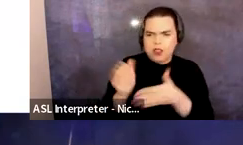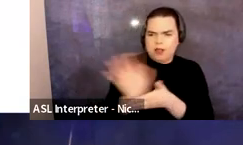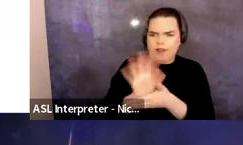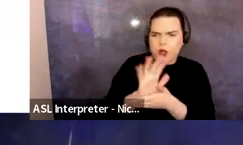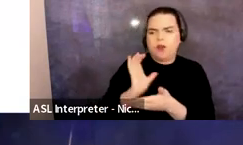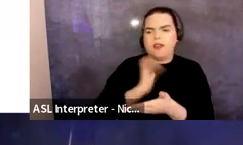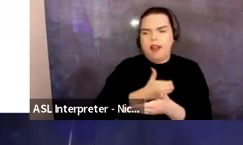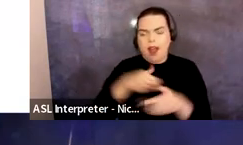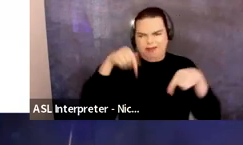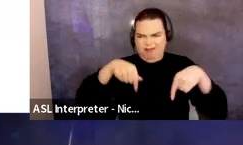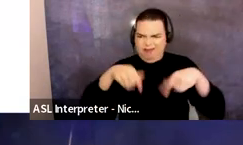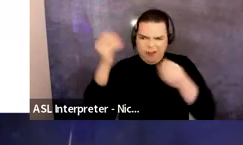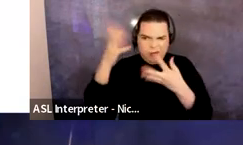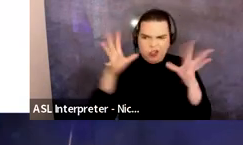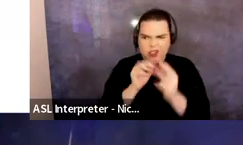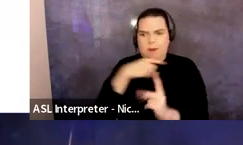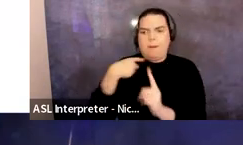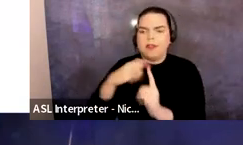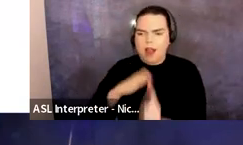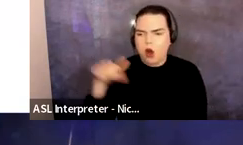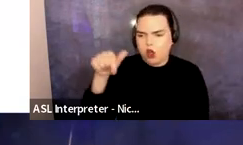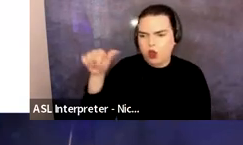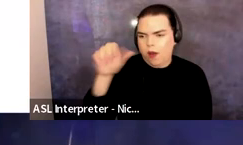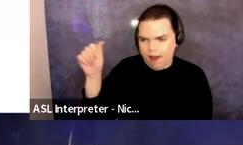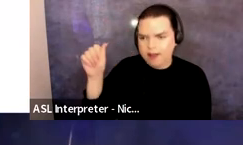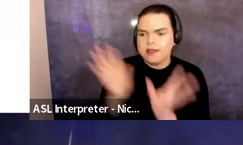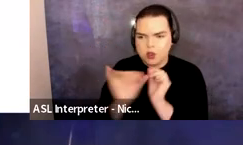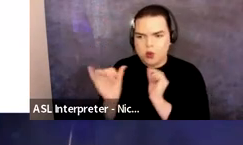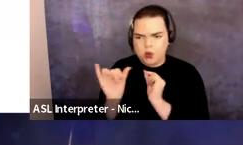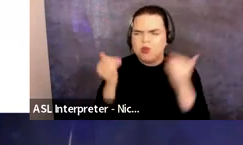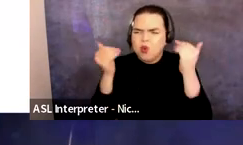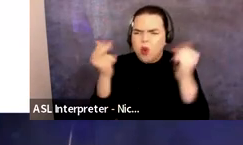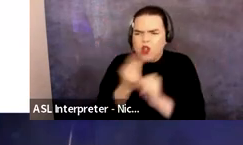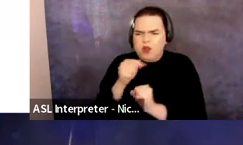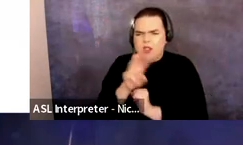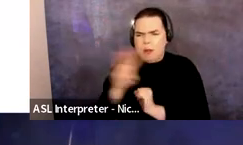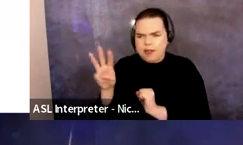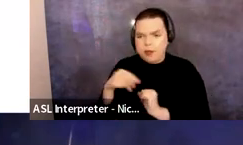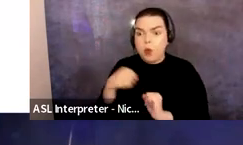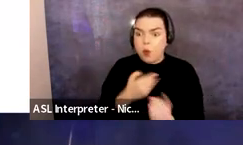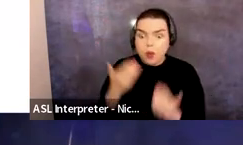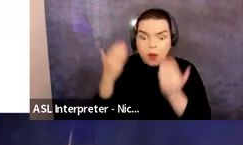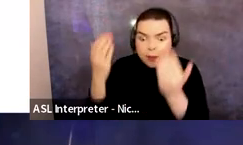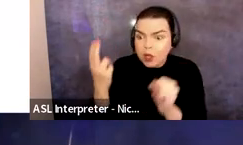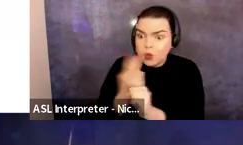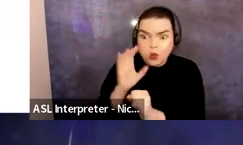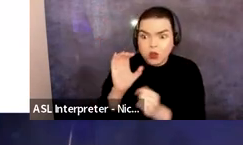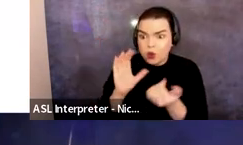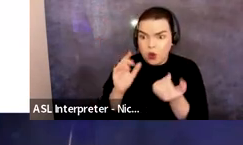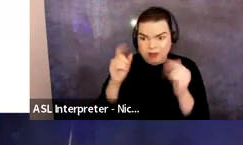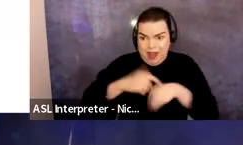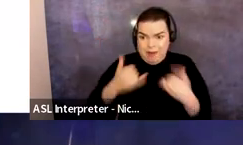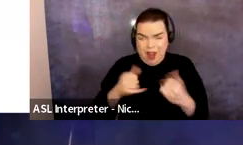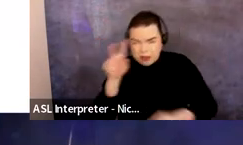So we recommend spending some time on this page and we definitely recommend looking through the criteria and the eligibility